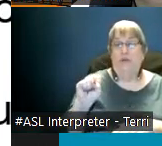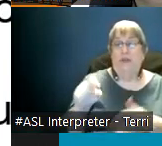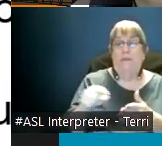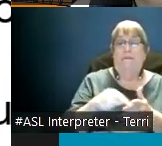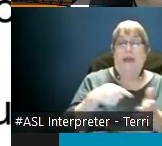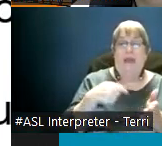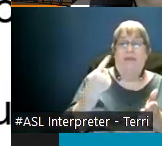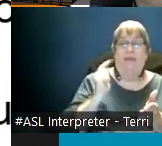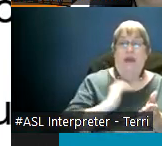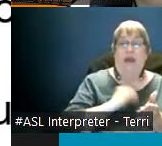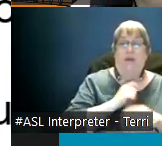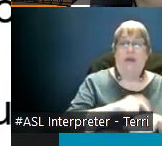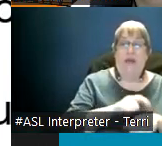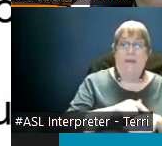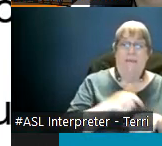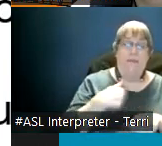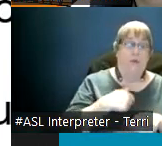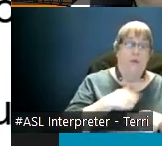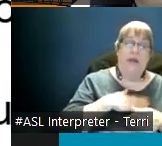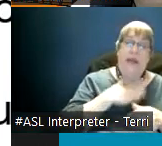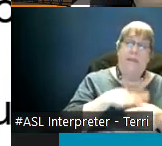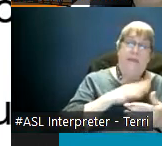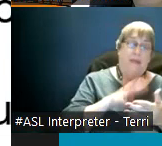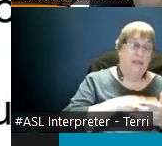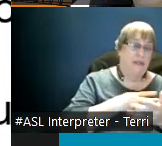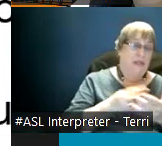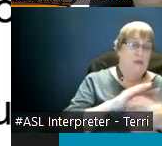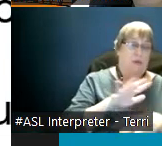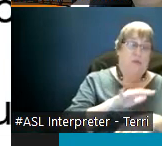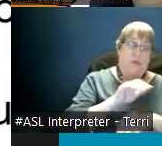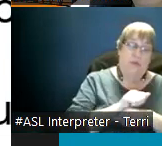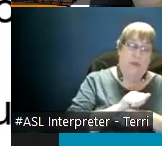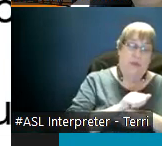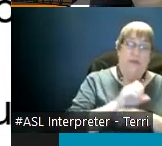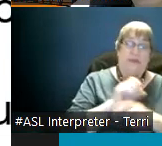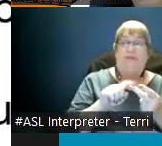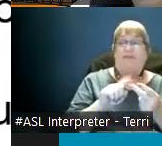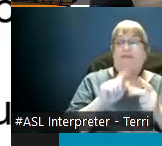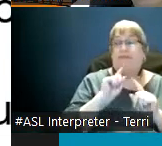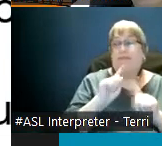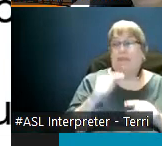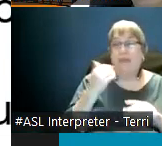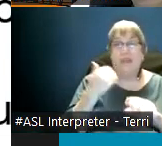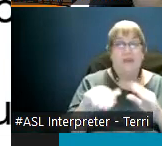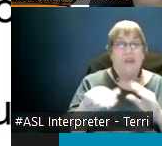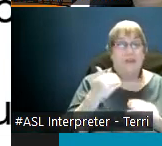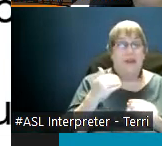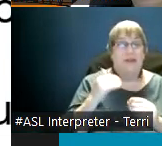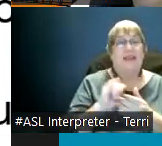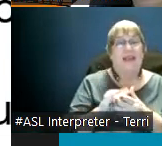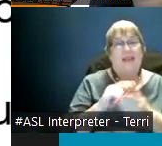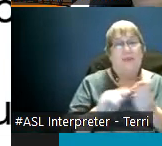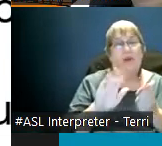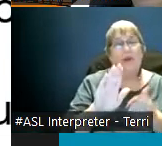so we are happy to schedule appointments um or answer emails because that's what your union dollars pay for